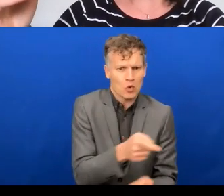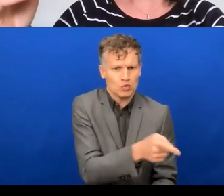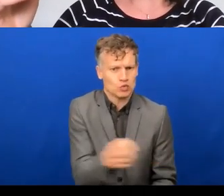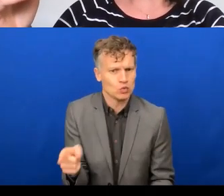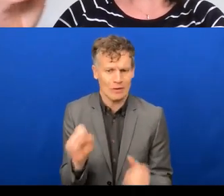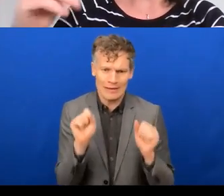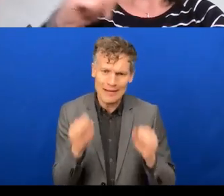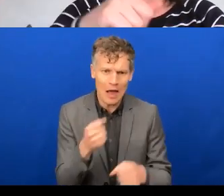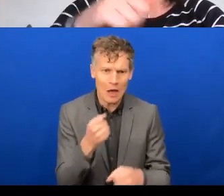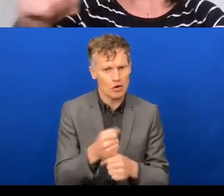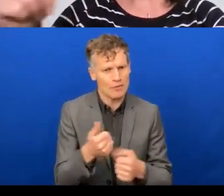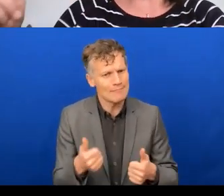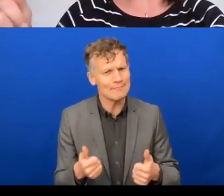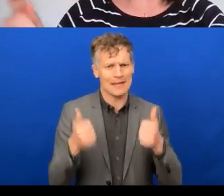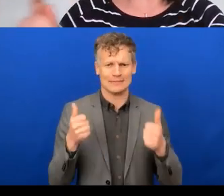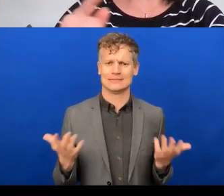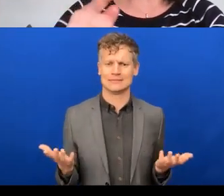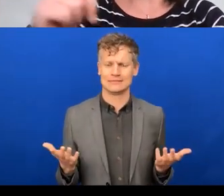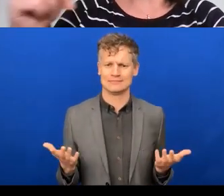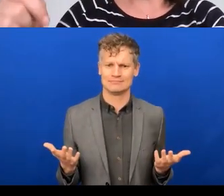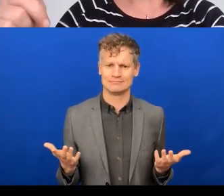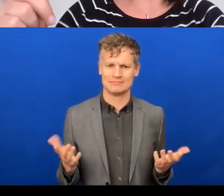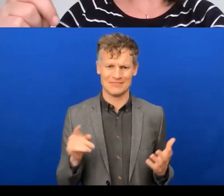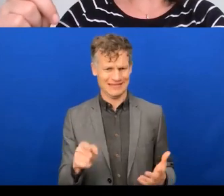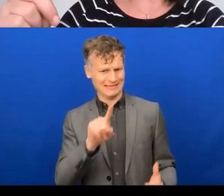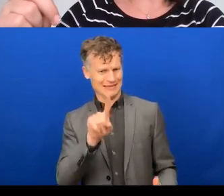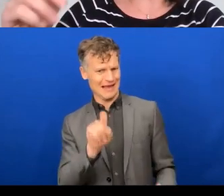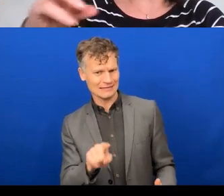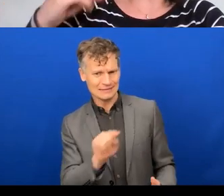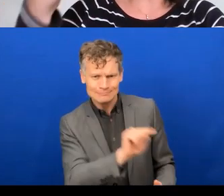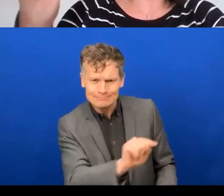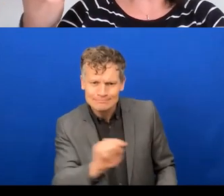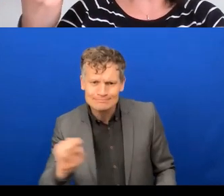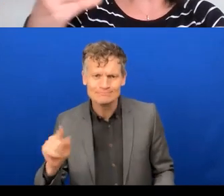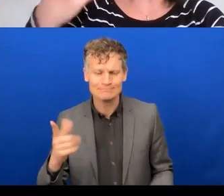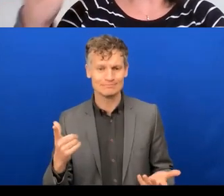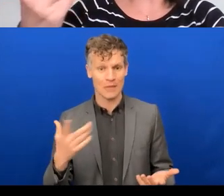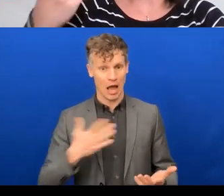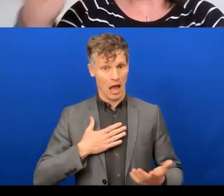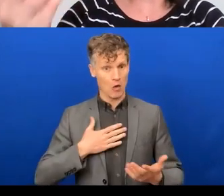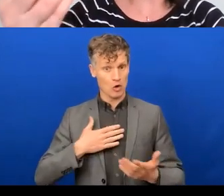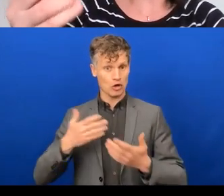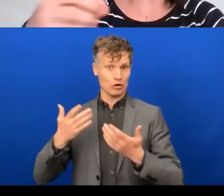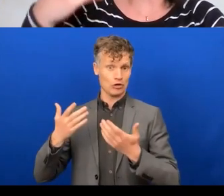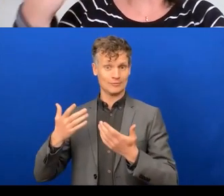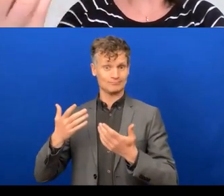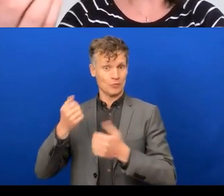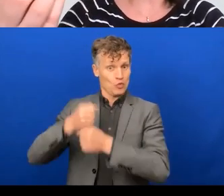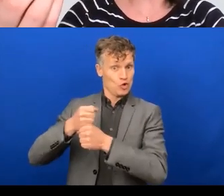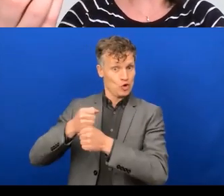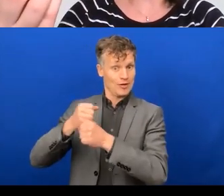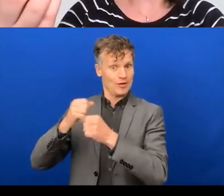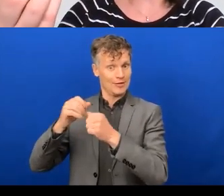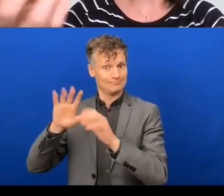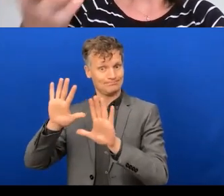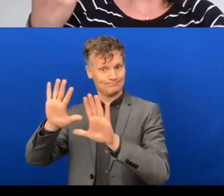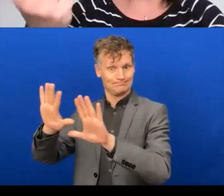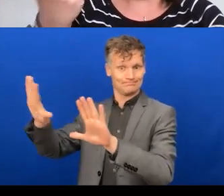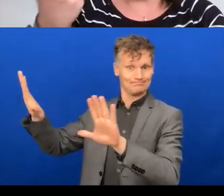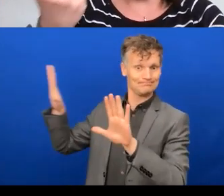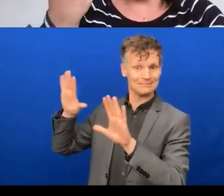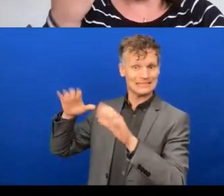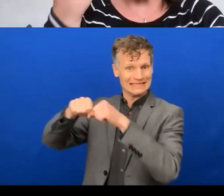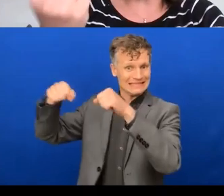we've built in our system. Are there any of these that you could avail yourself of that would allow you to do your job better and to the fullest of your potential?